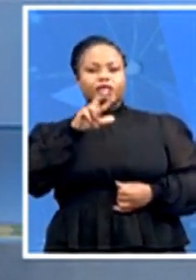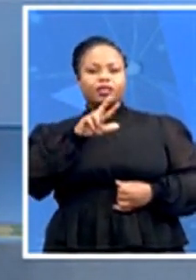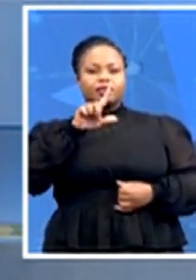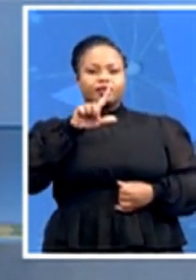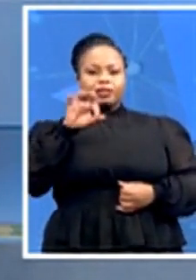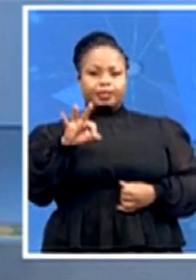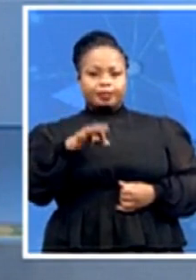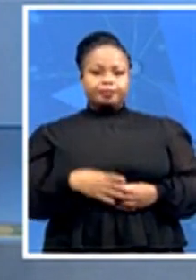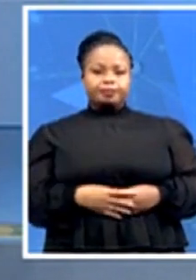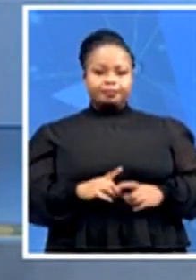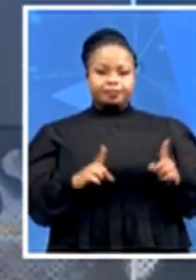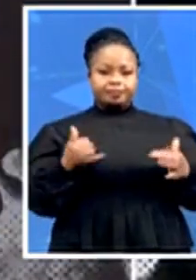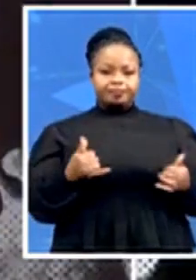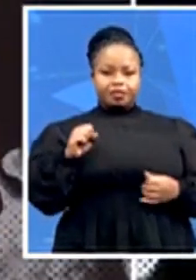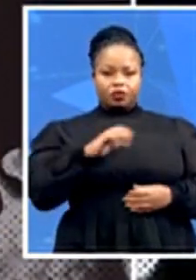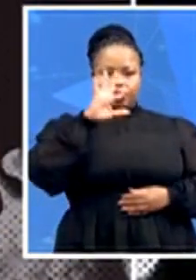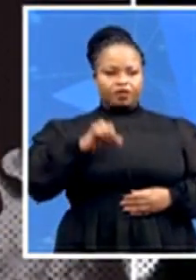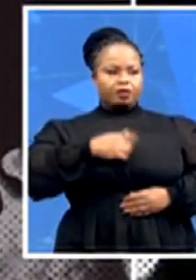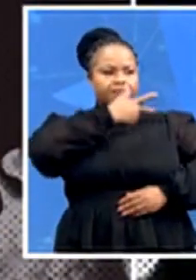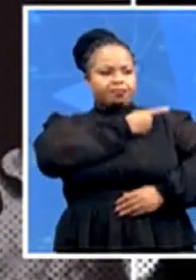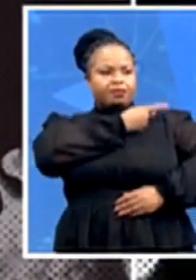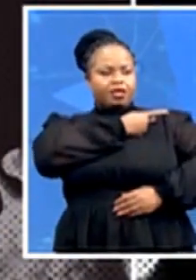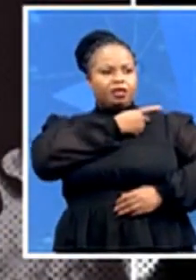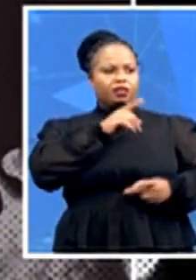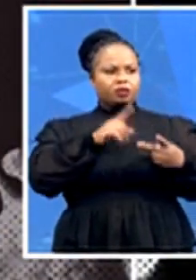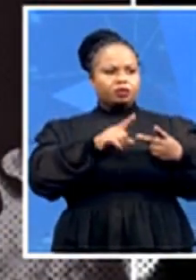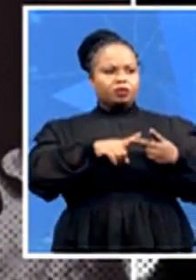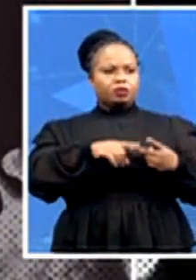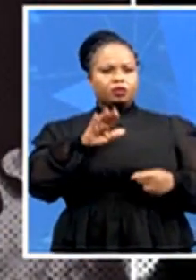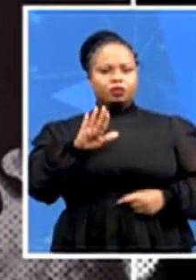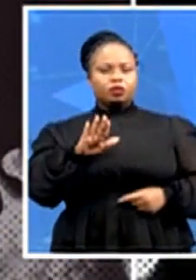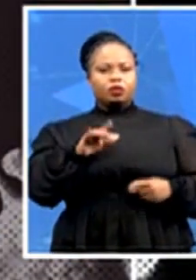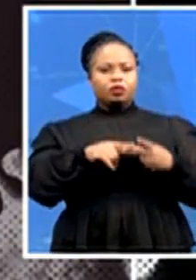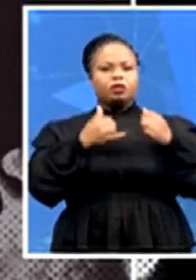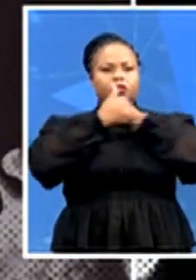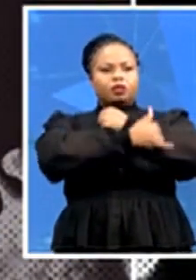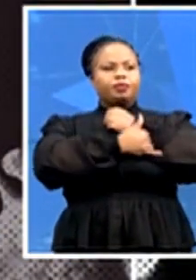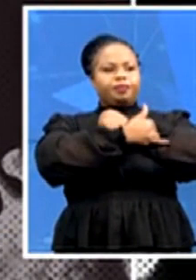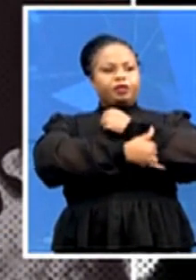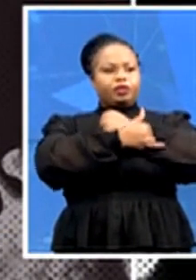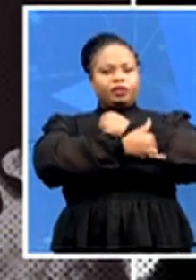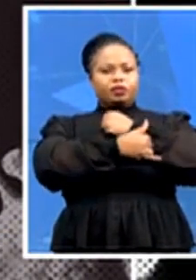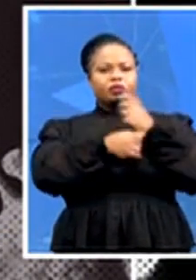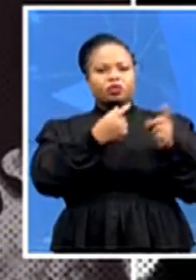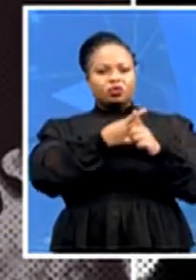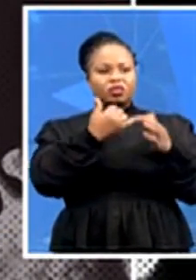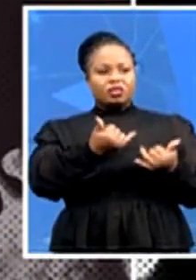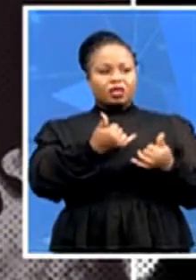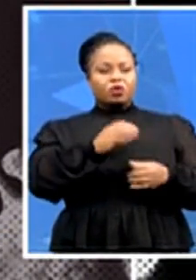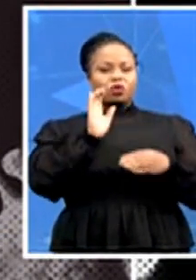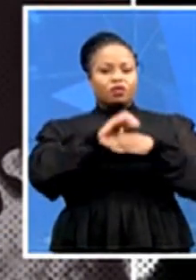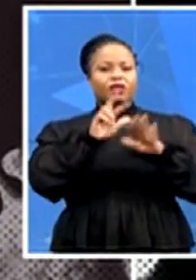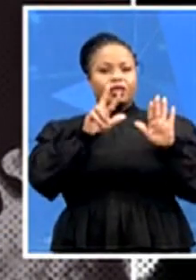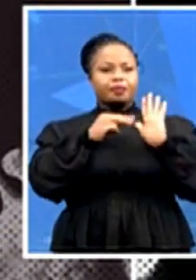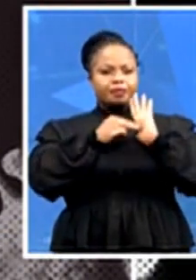program has gained pace as the country has now vaccinated over 8 million people. The NICD